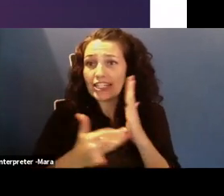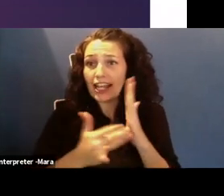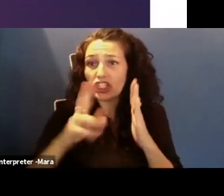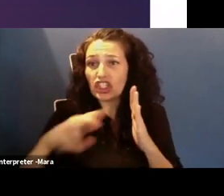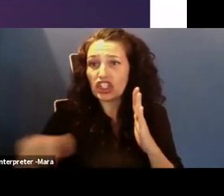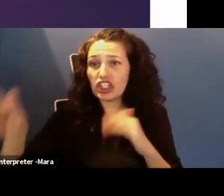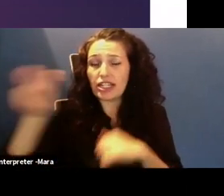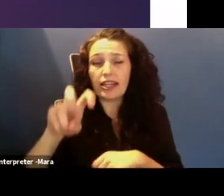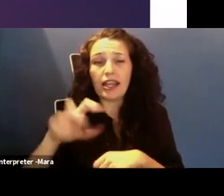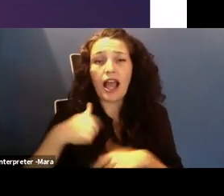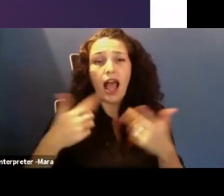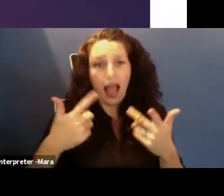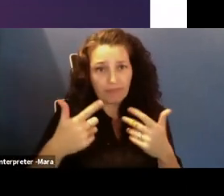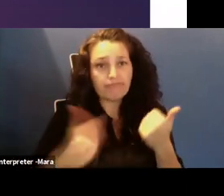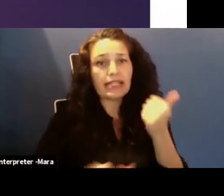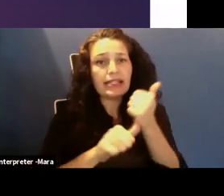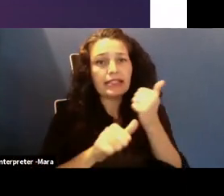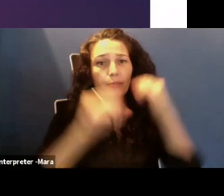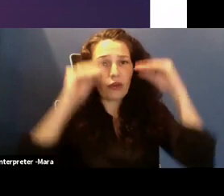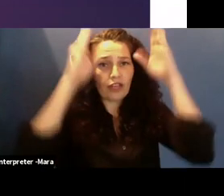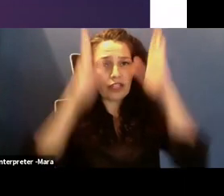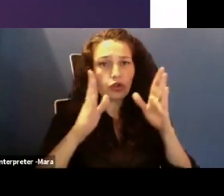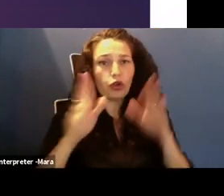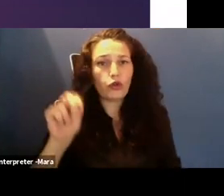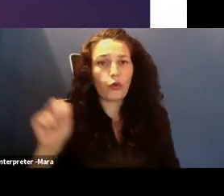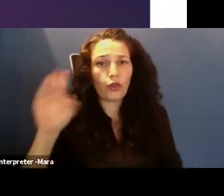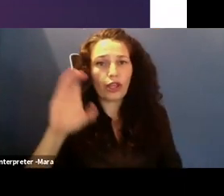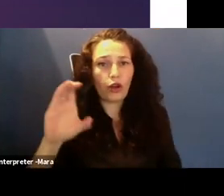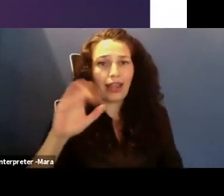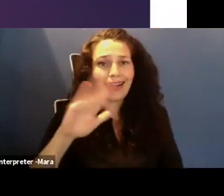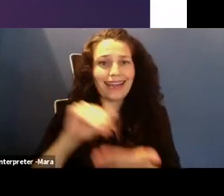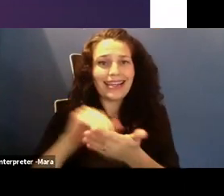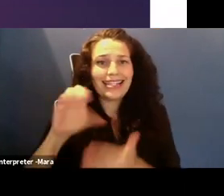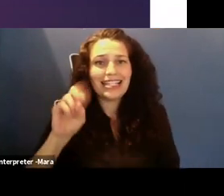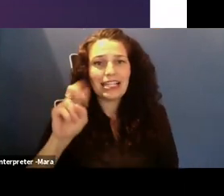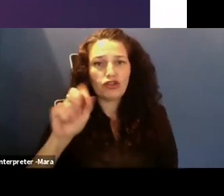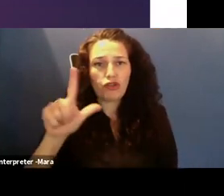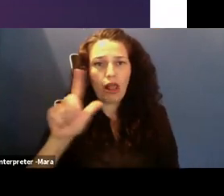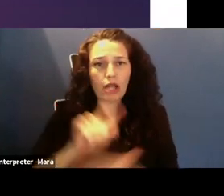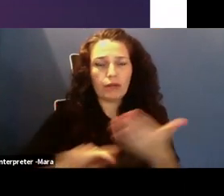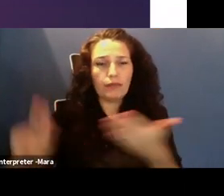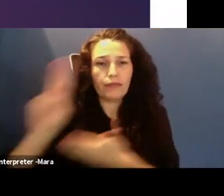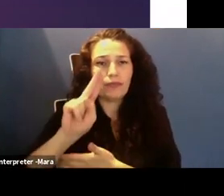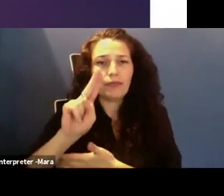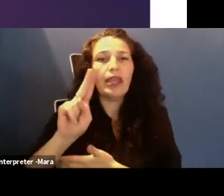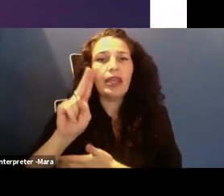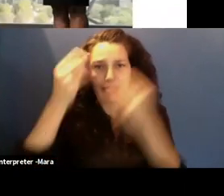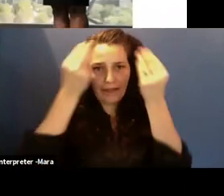was mentioned earlier, I'm an assistant professor at North Carolina Central University in information science and systems.